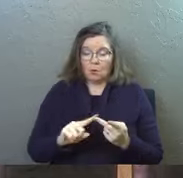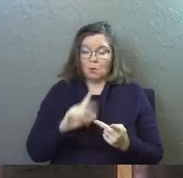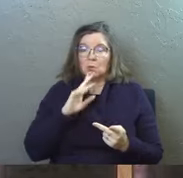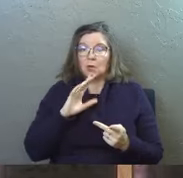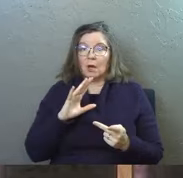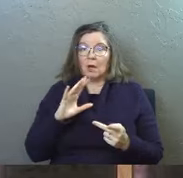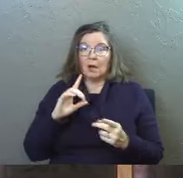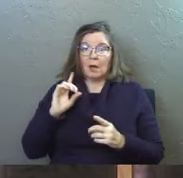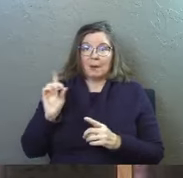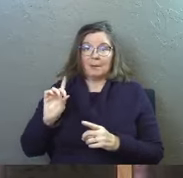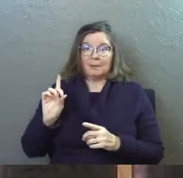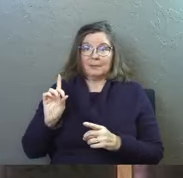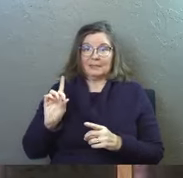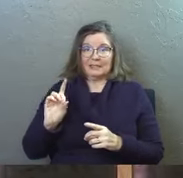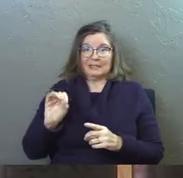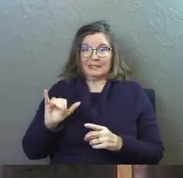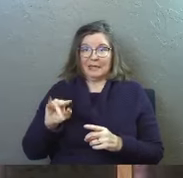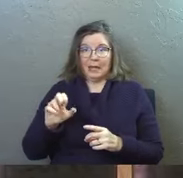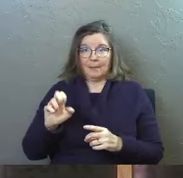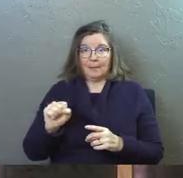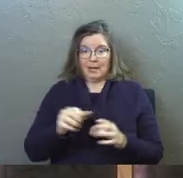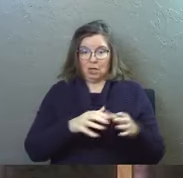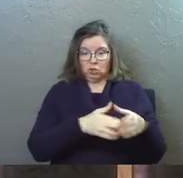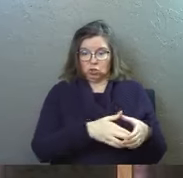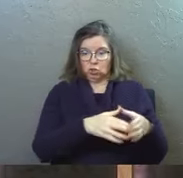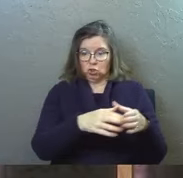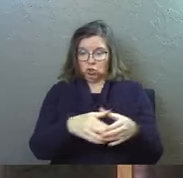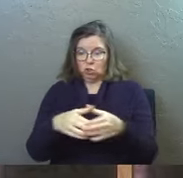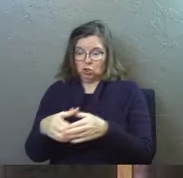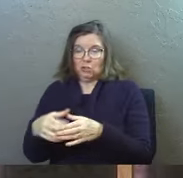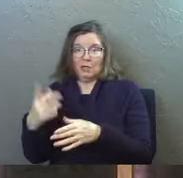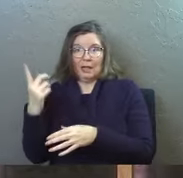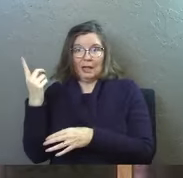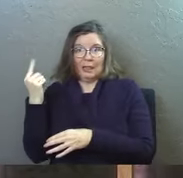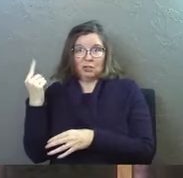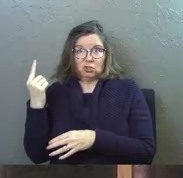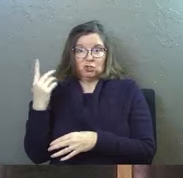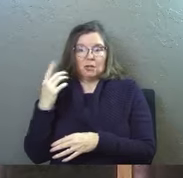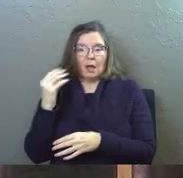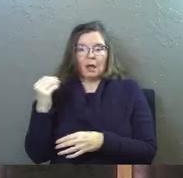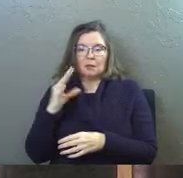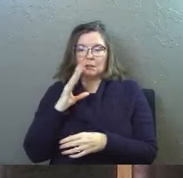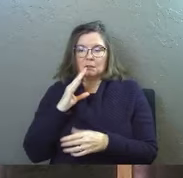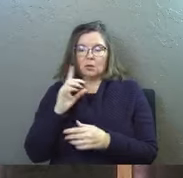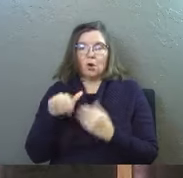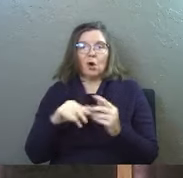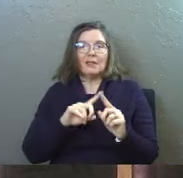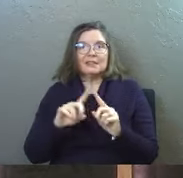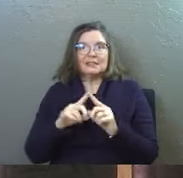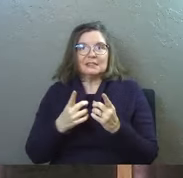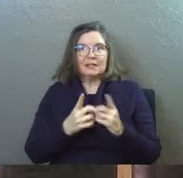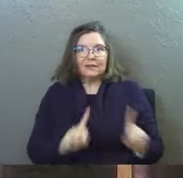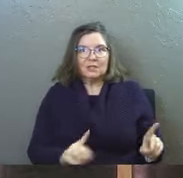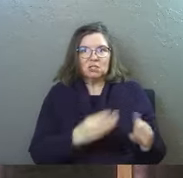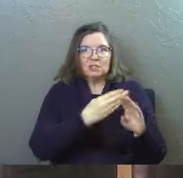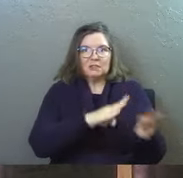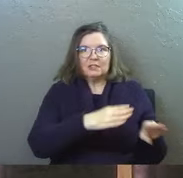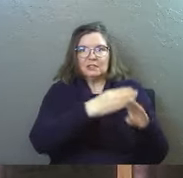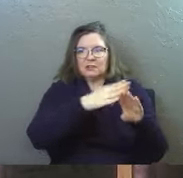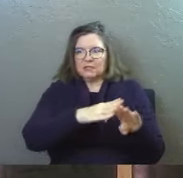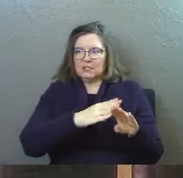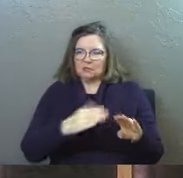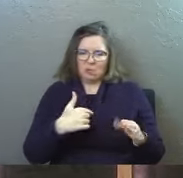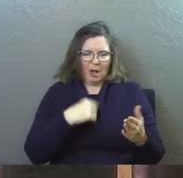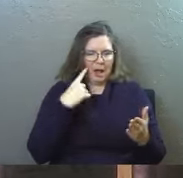about denominations last year several months ago and it's like and there's all these divisions based on people's